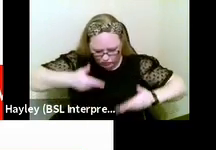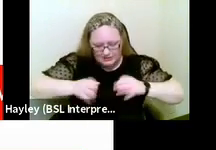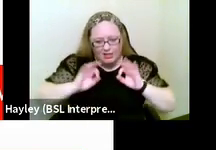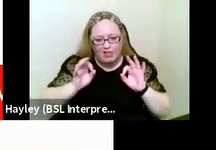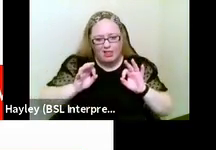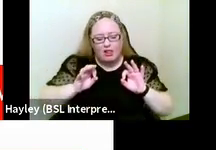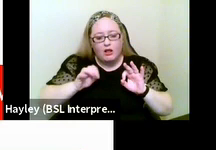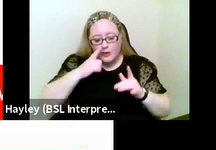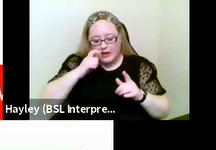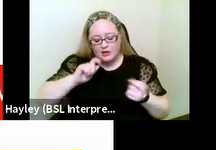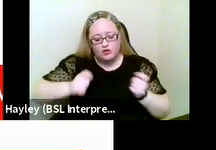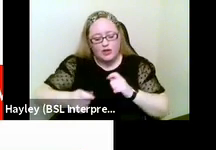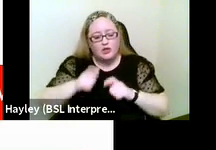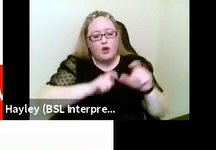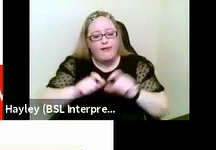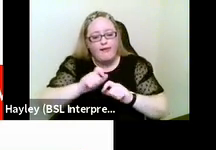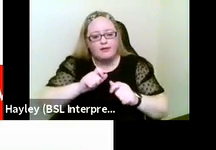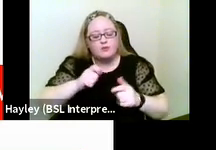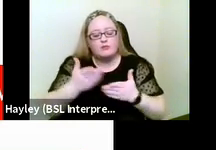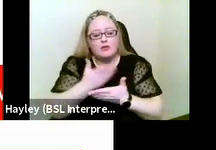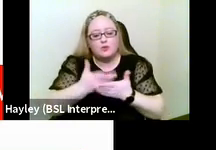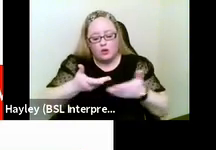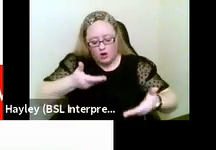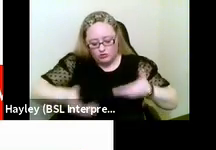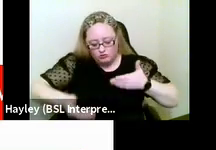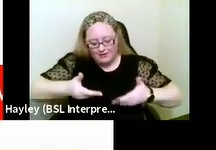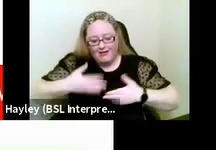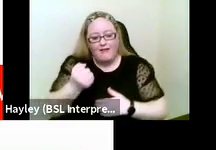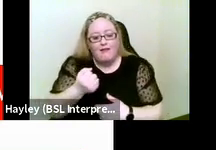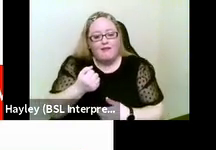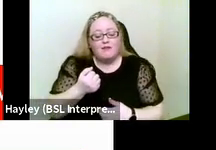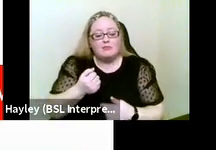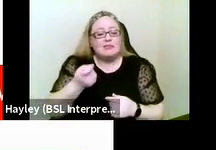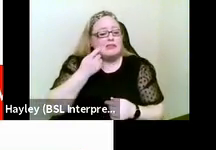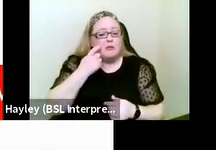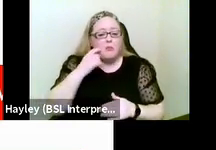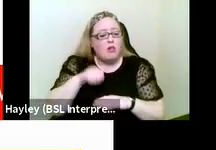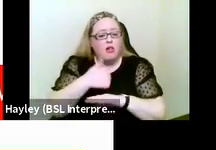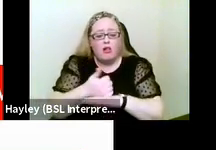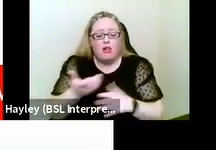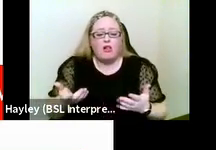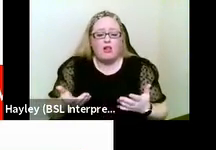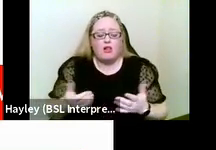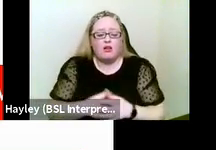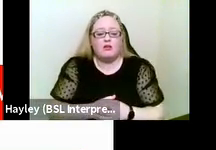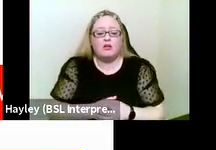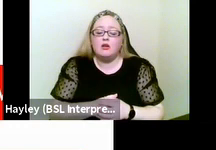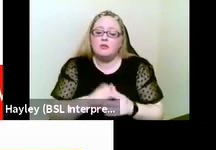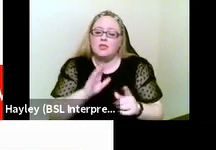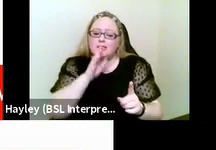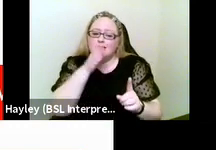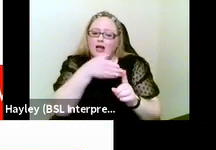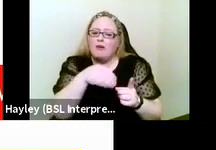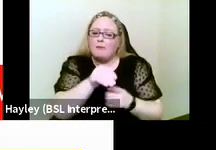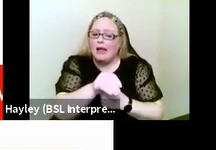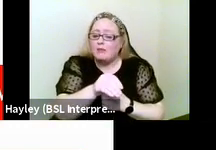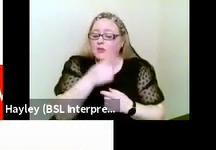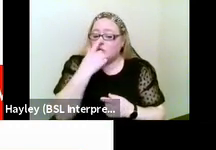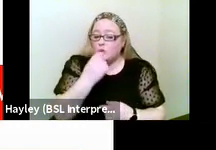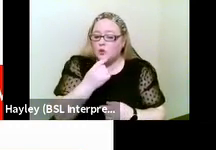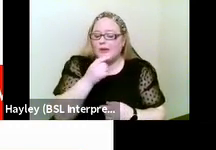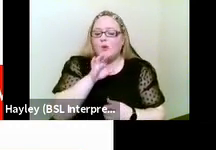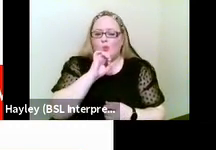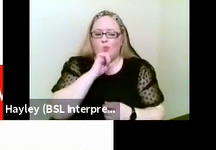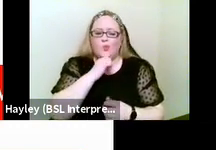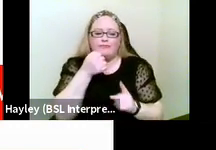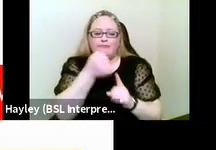want to make use of direct payments, but of course, we will be arguing for increased personal budget allowances